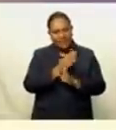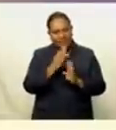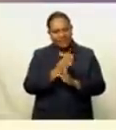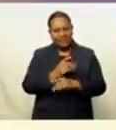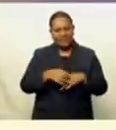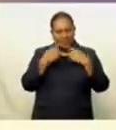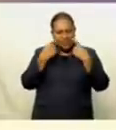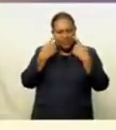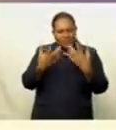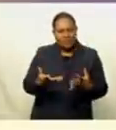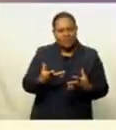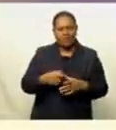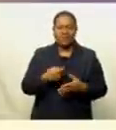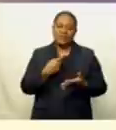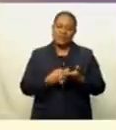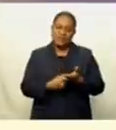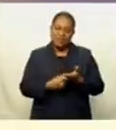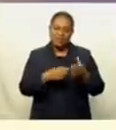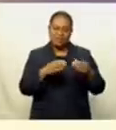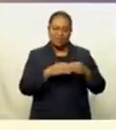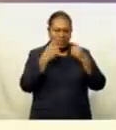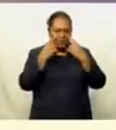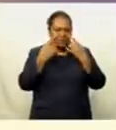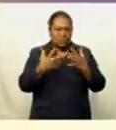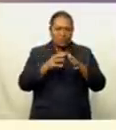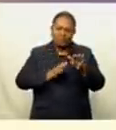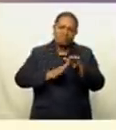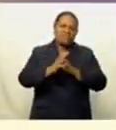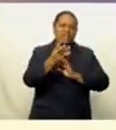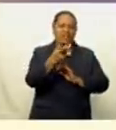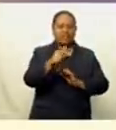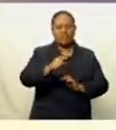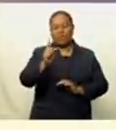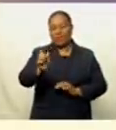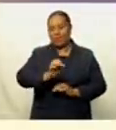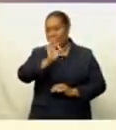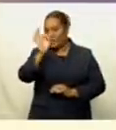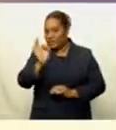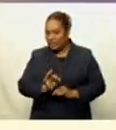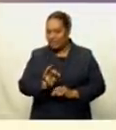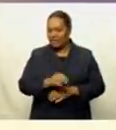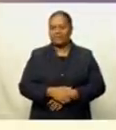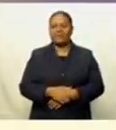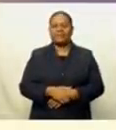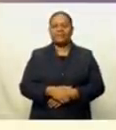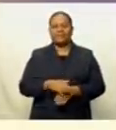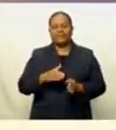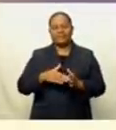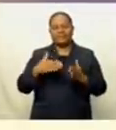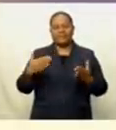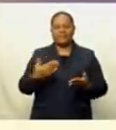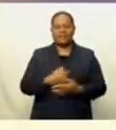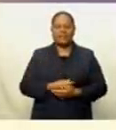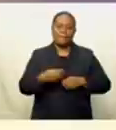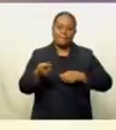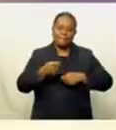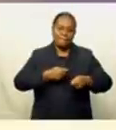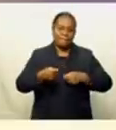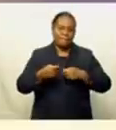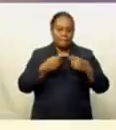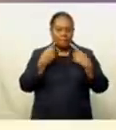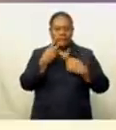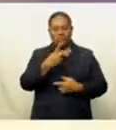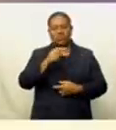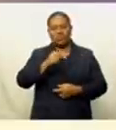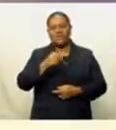is the Federal Reserve's preferred gauge of inflation, rose 3.1 percent from a year ago, a tad above market expectations of 2